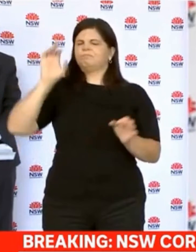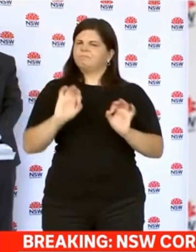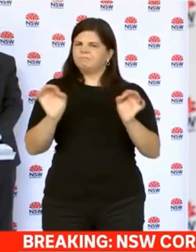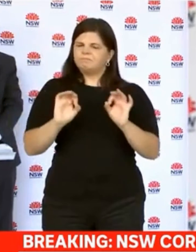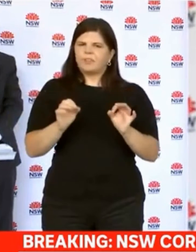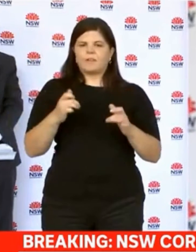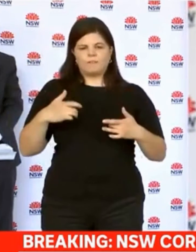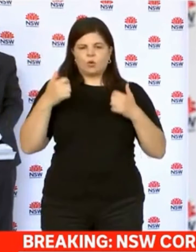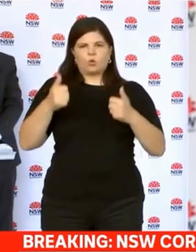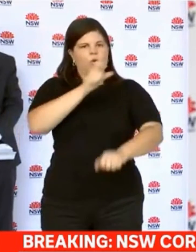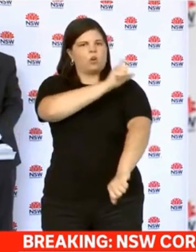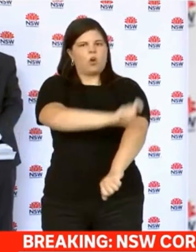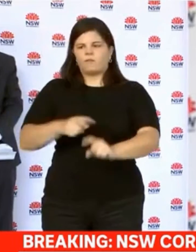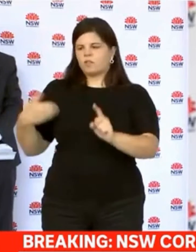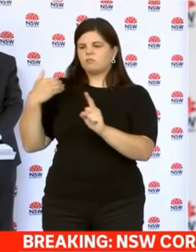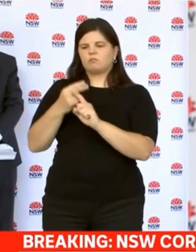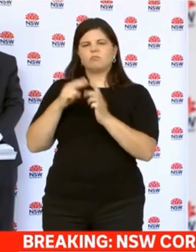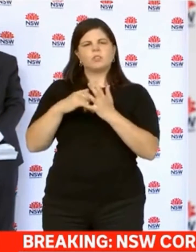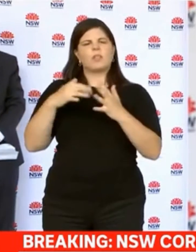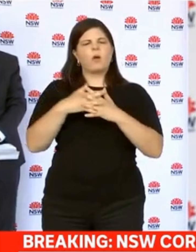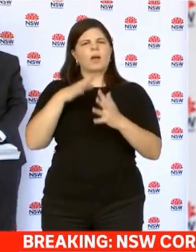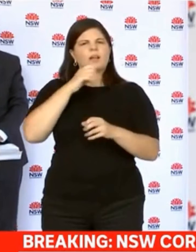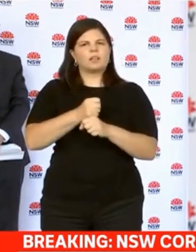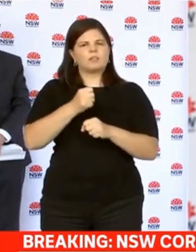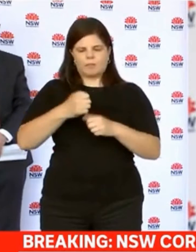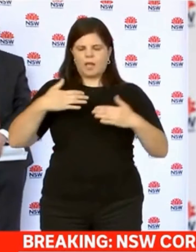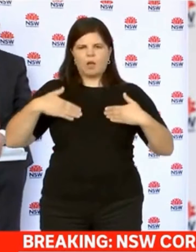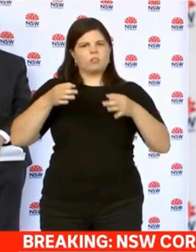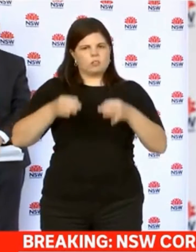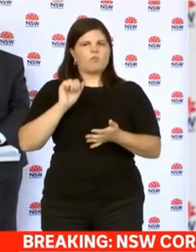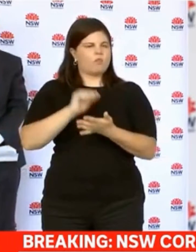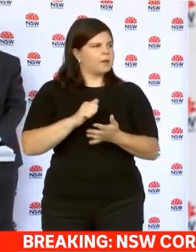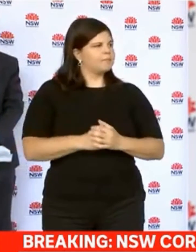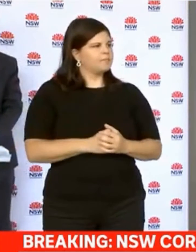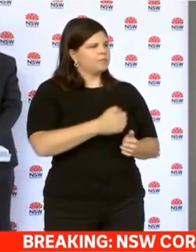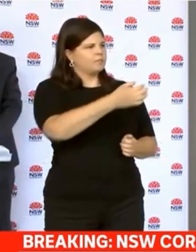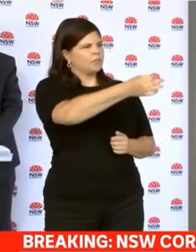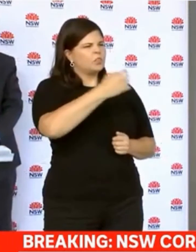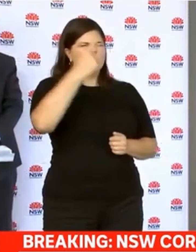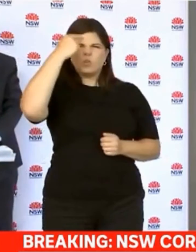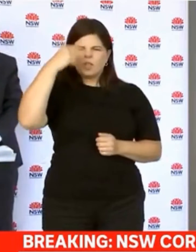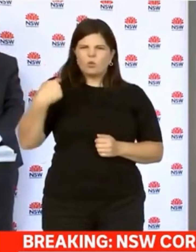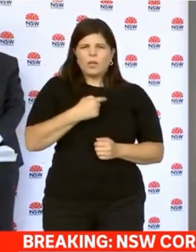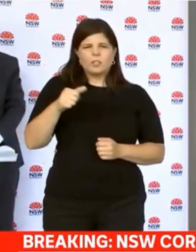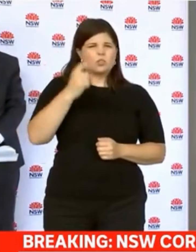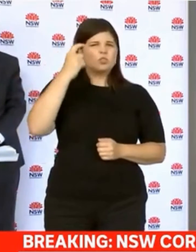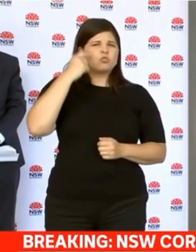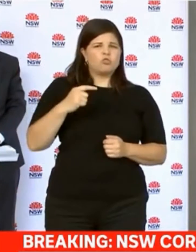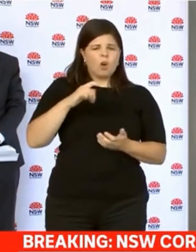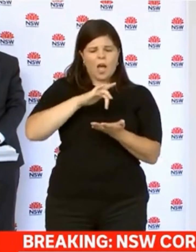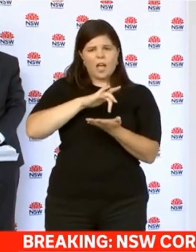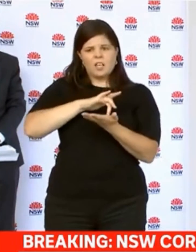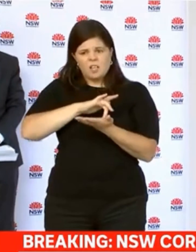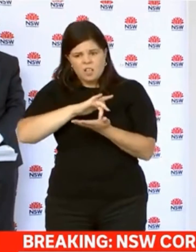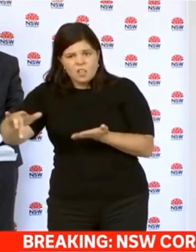and I have absolute confidence in the health team. We should be heading towards suppression as opposed to eradication?